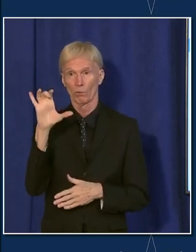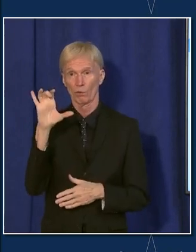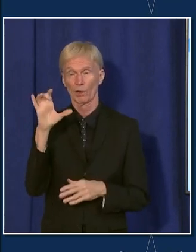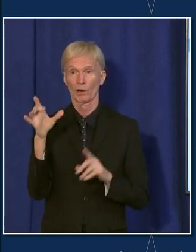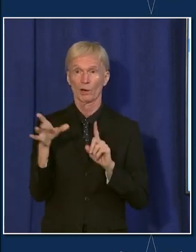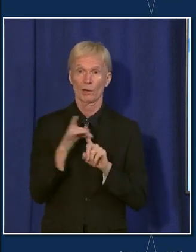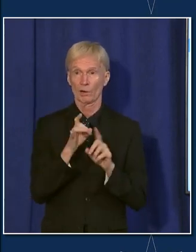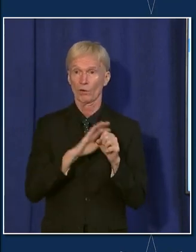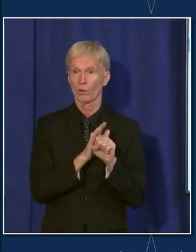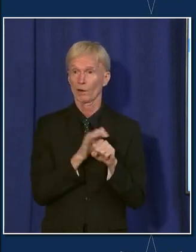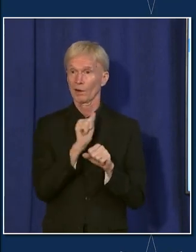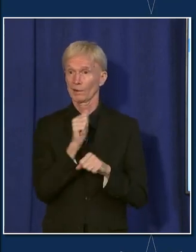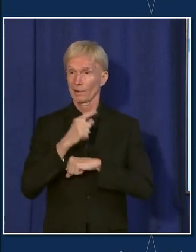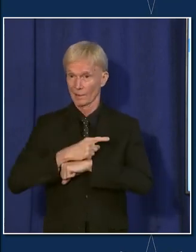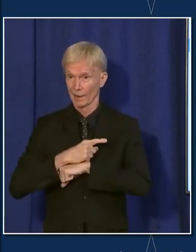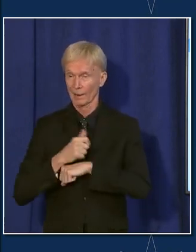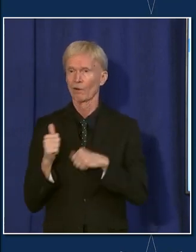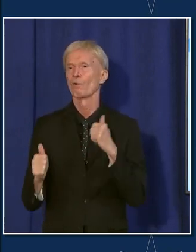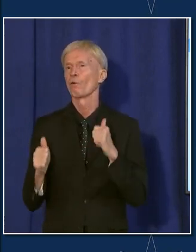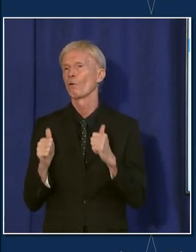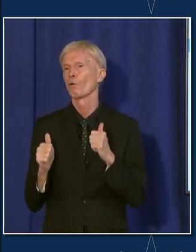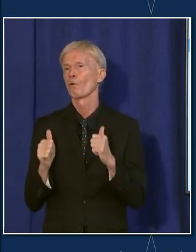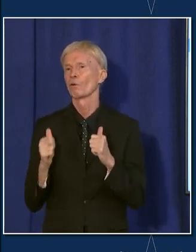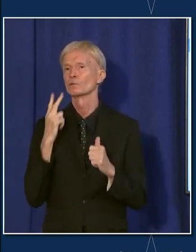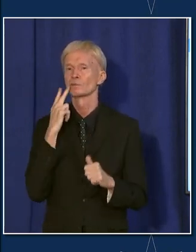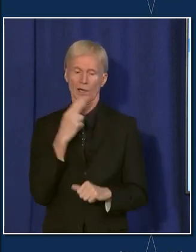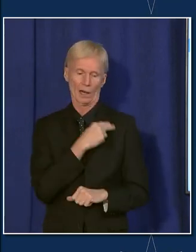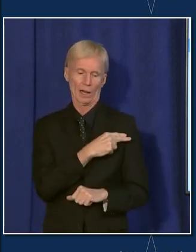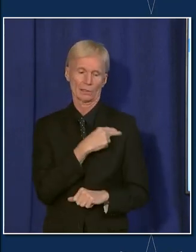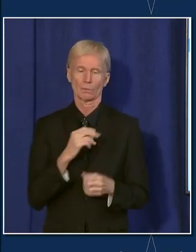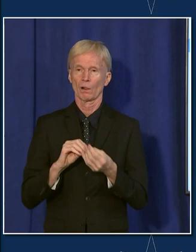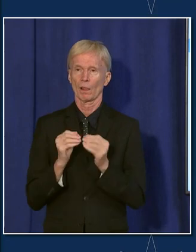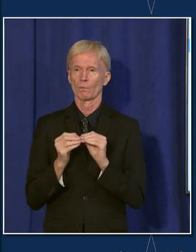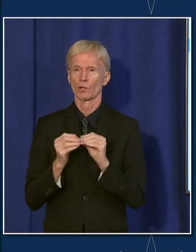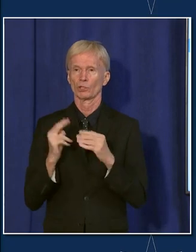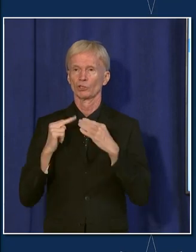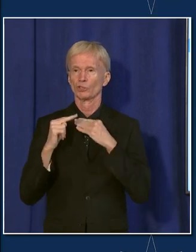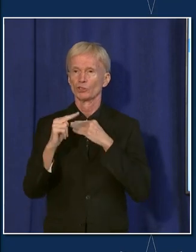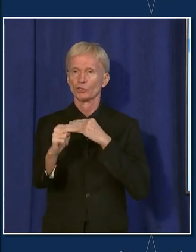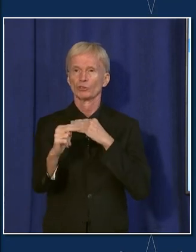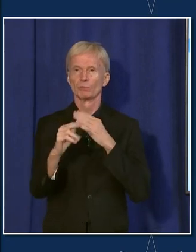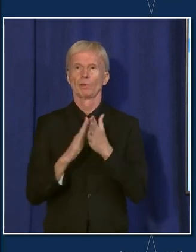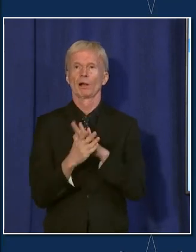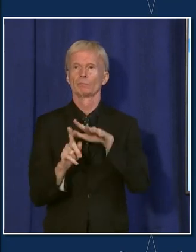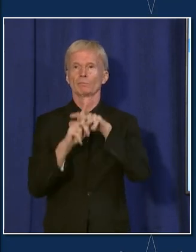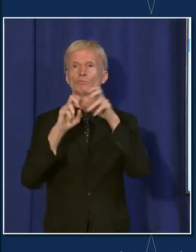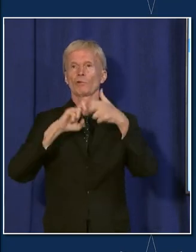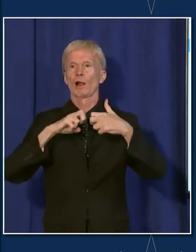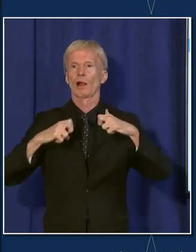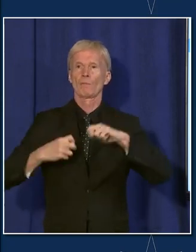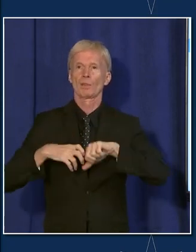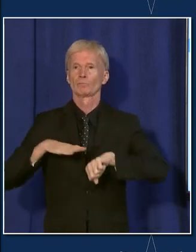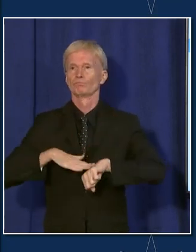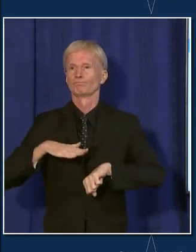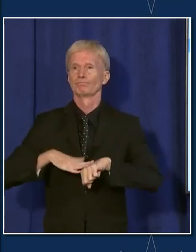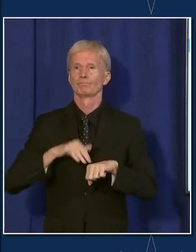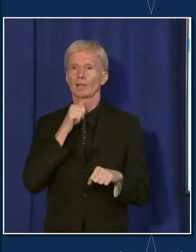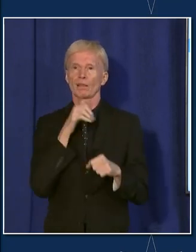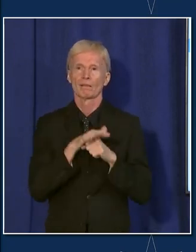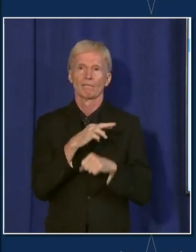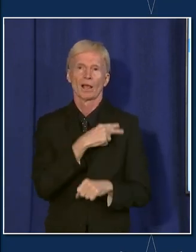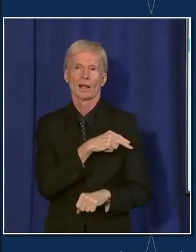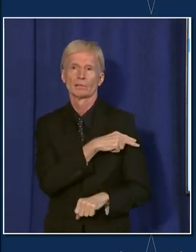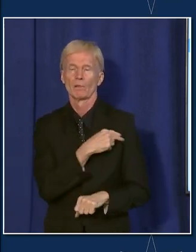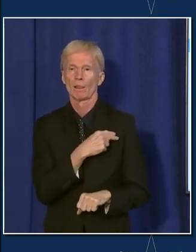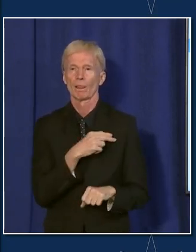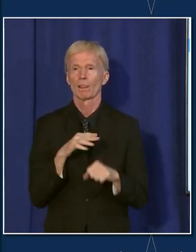Or more importantly, if we start seeing those hospital numbers start to look problematic, those are things, and especially